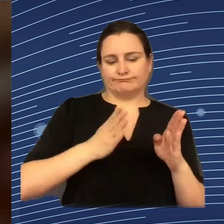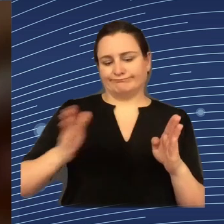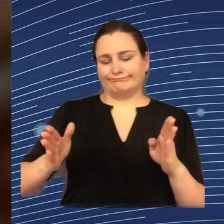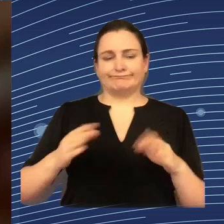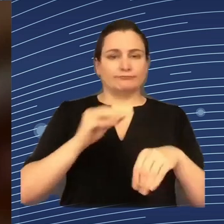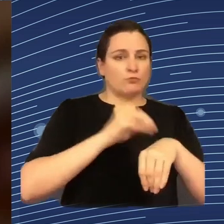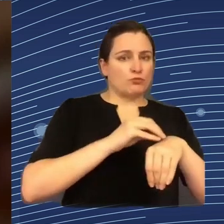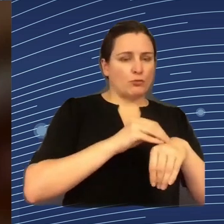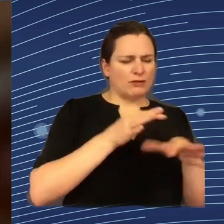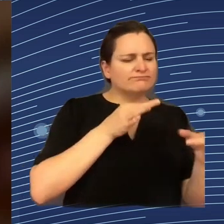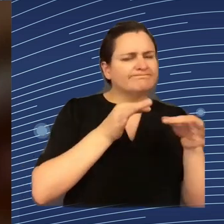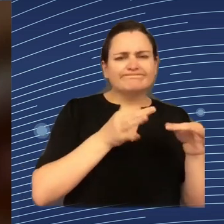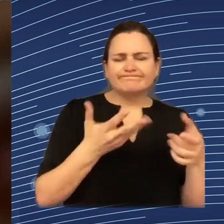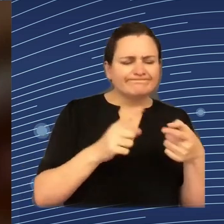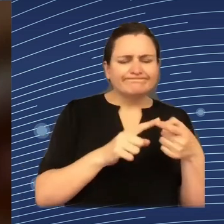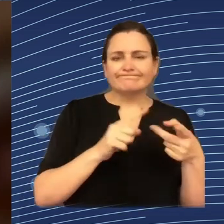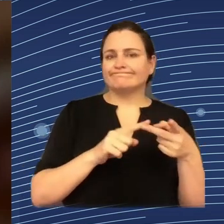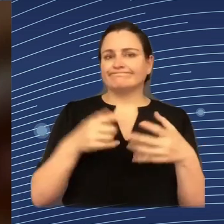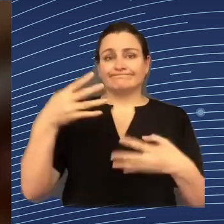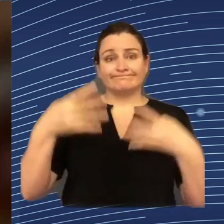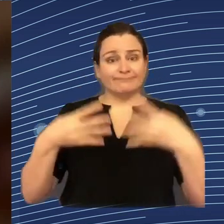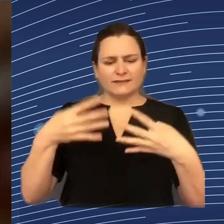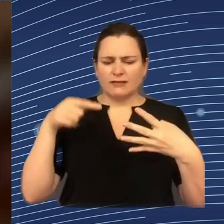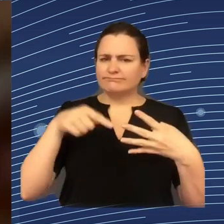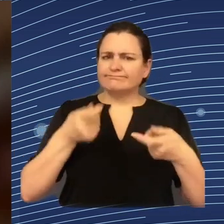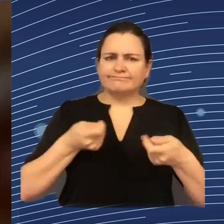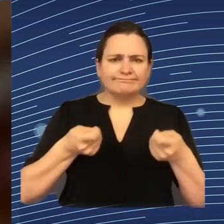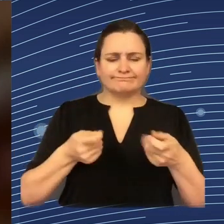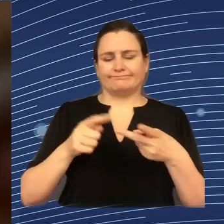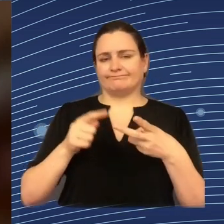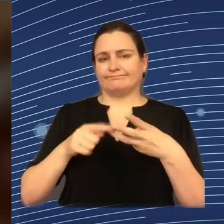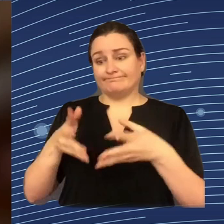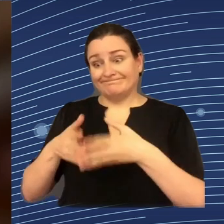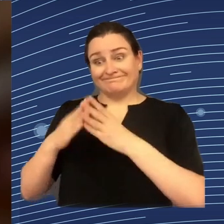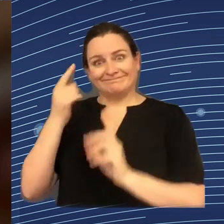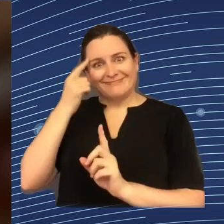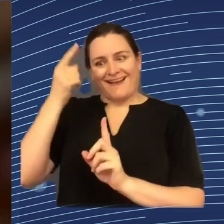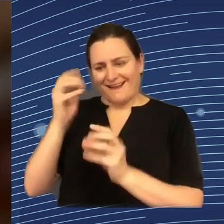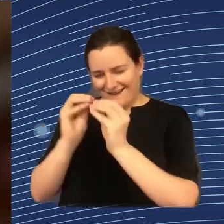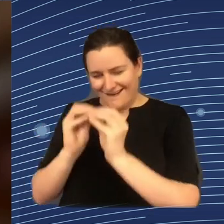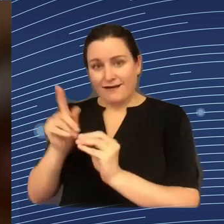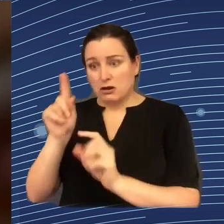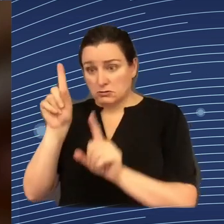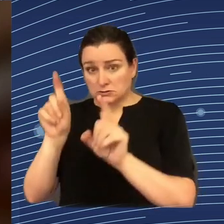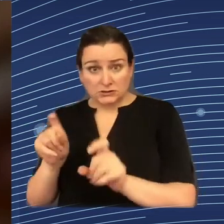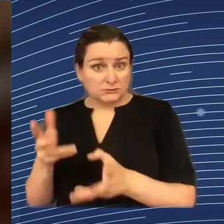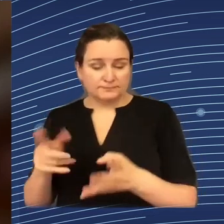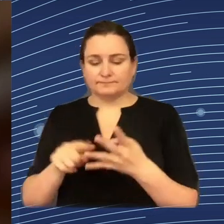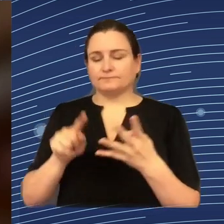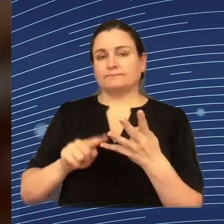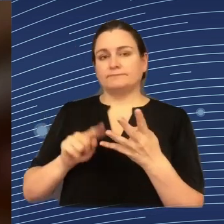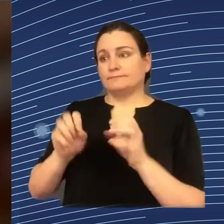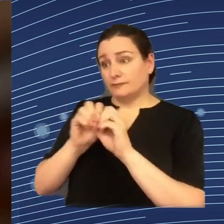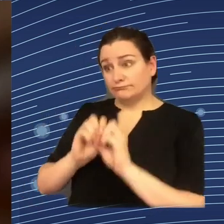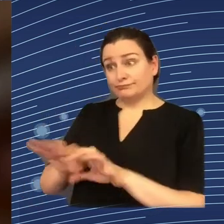can have the data and data management phase, the model training development and training, the deployment phase, and then the retraining phase.